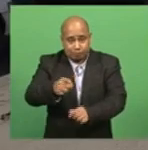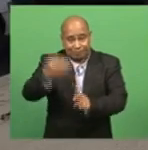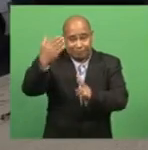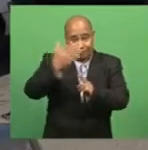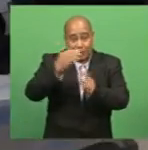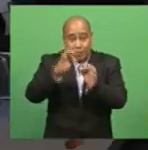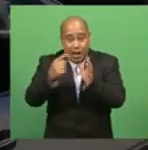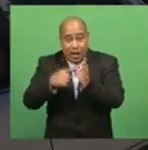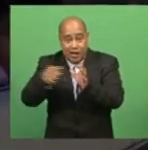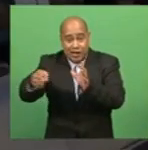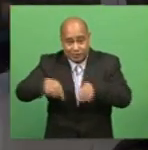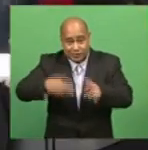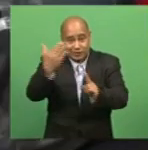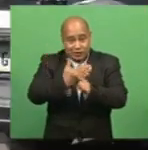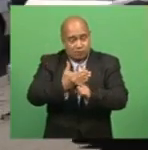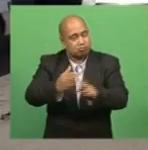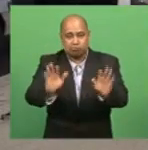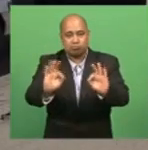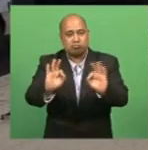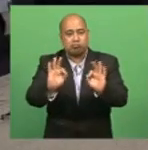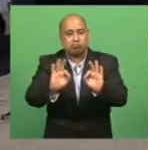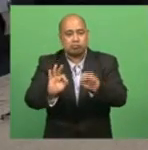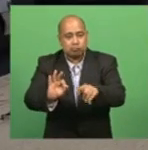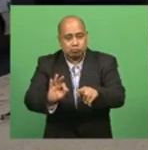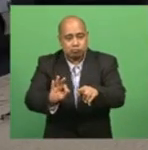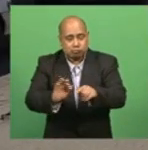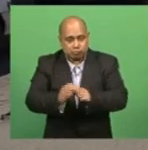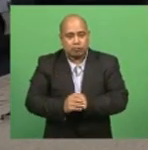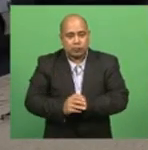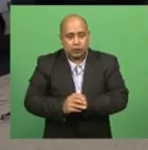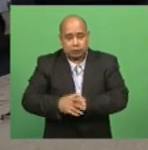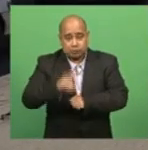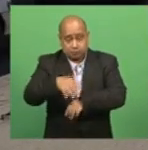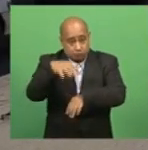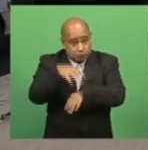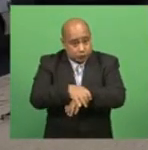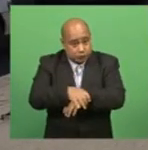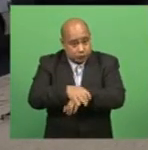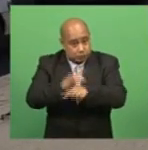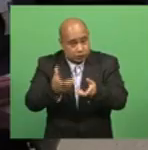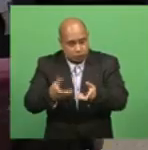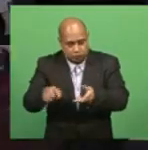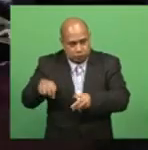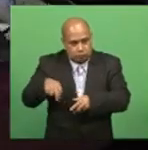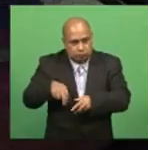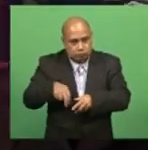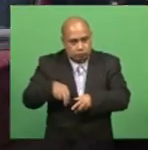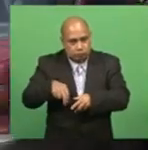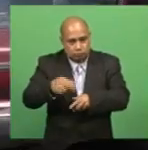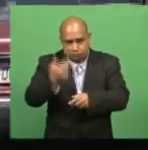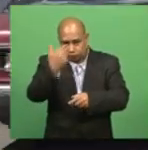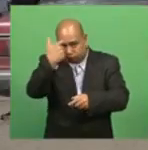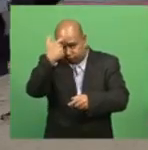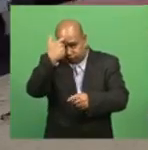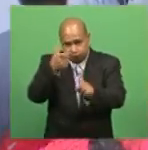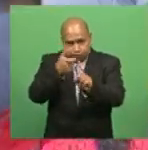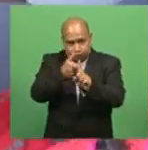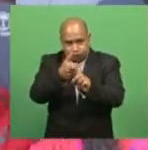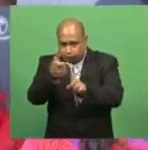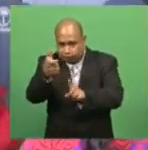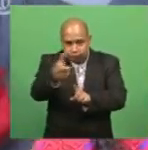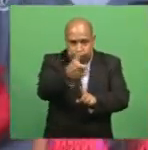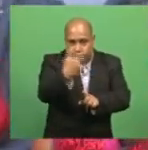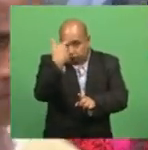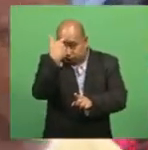yet. However, health mobile teams will be conducting a large-scale screening of the entire province. The Prime